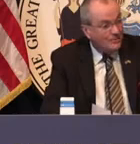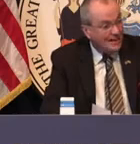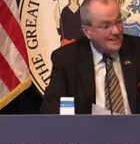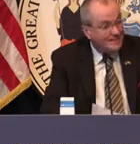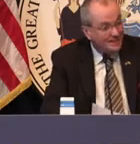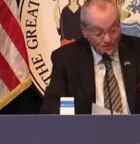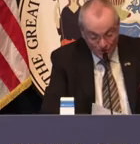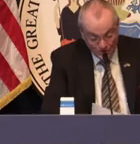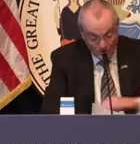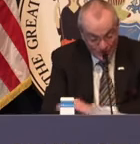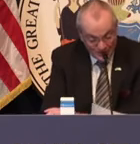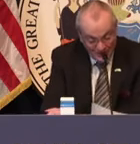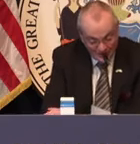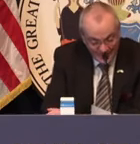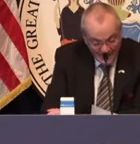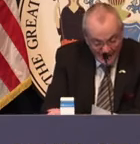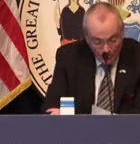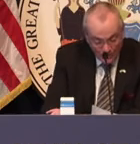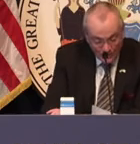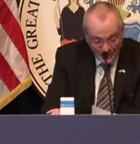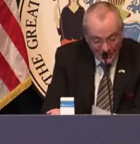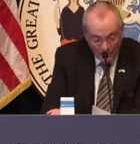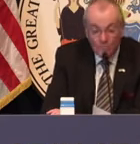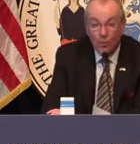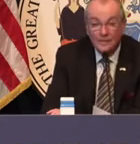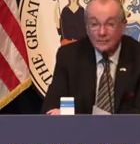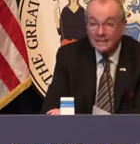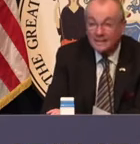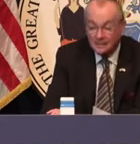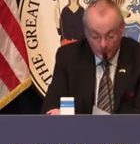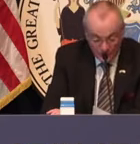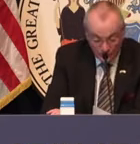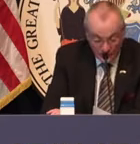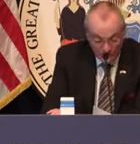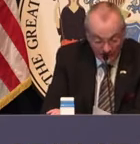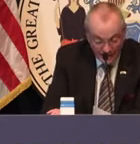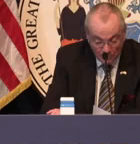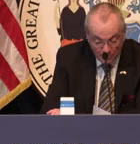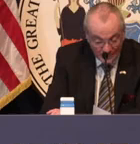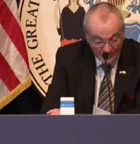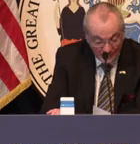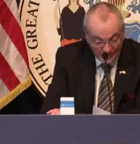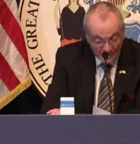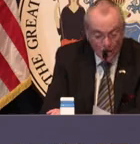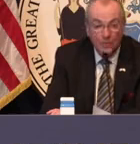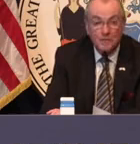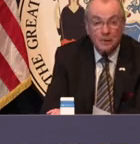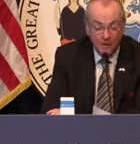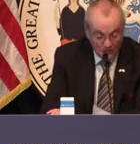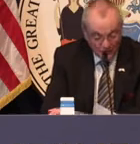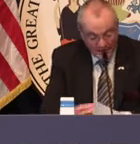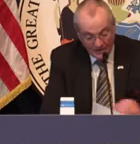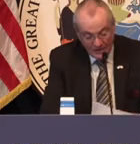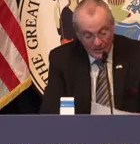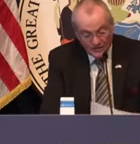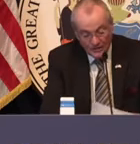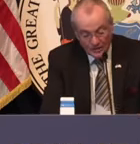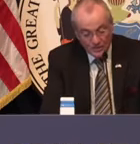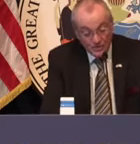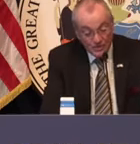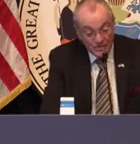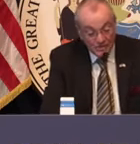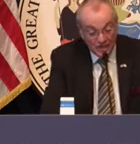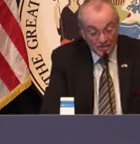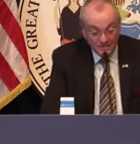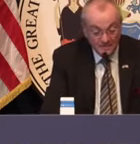in New Jersey's history. He worked on every board committee, including running the board, and encouraged parents to get involved